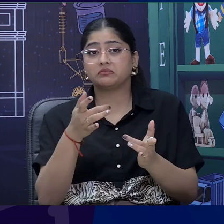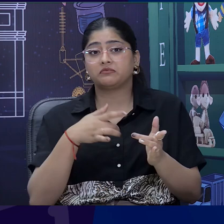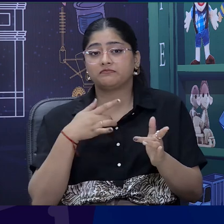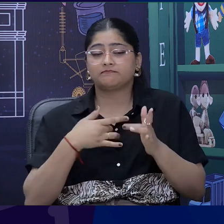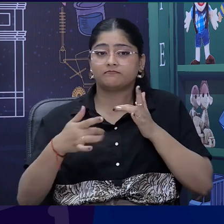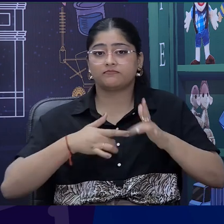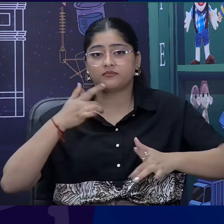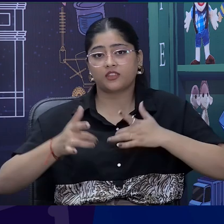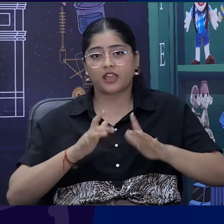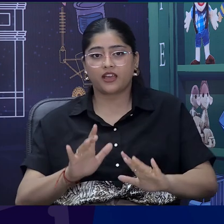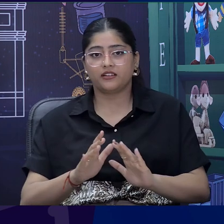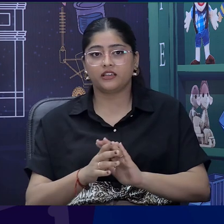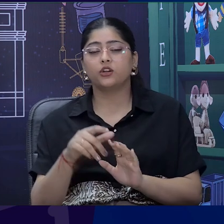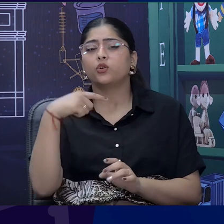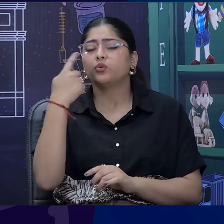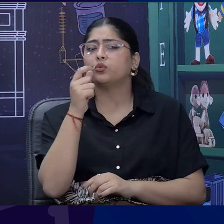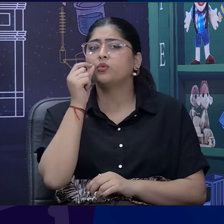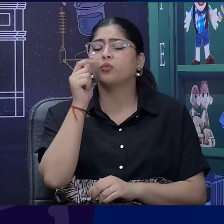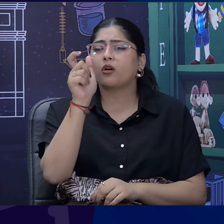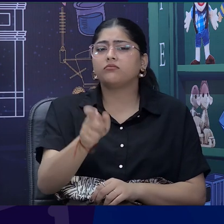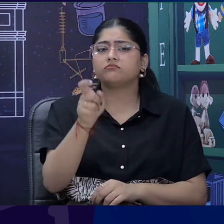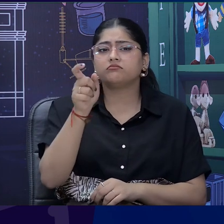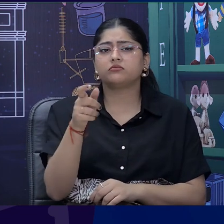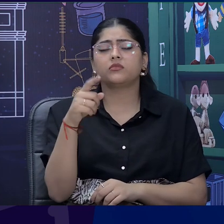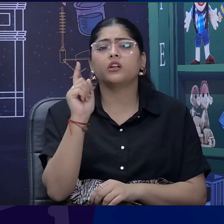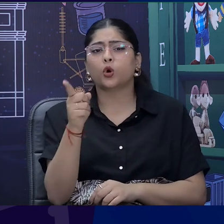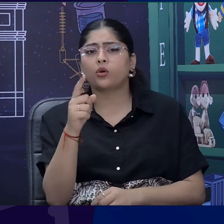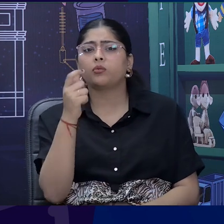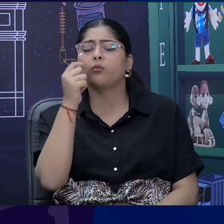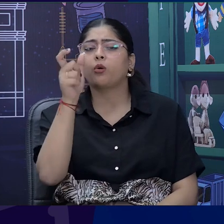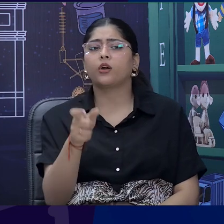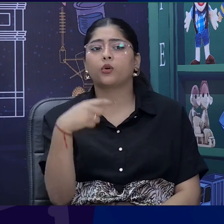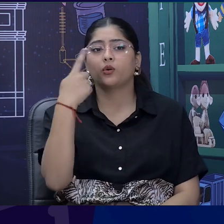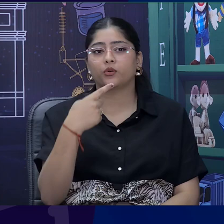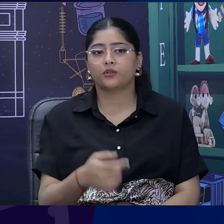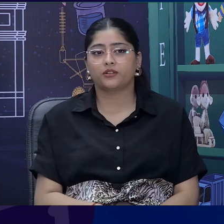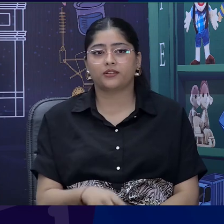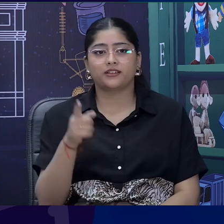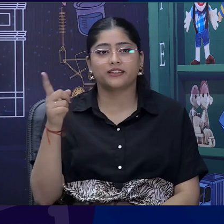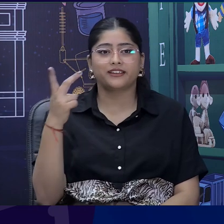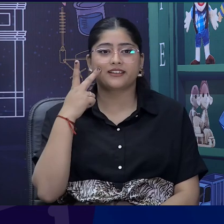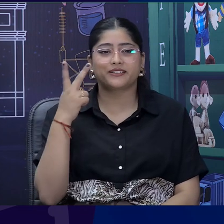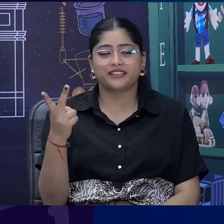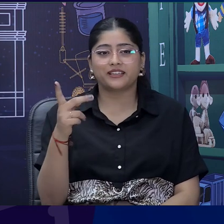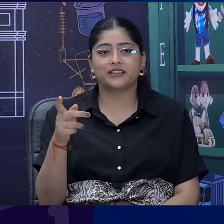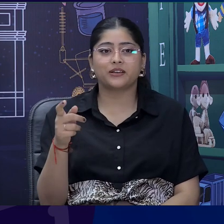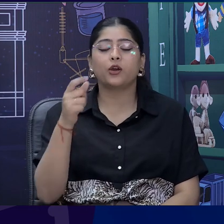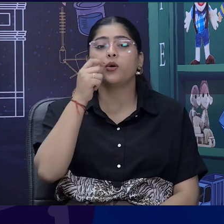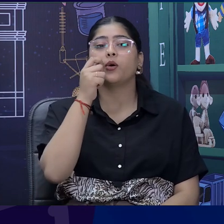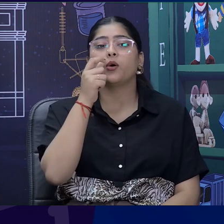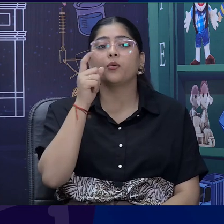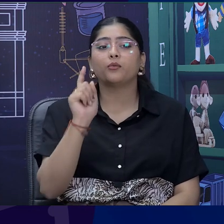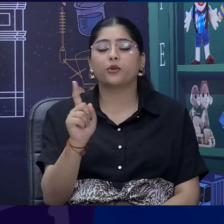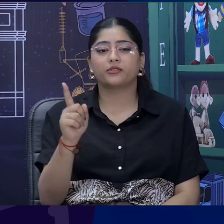about naughty boy. So, who is he? So, here comes the naughty boy. Okay.